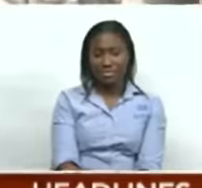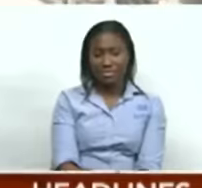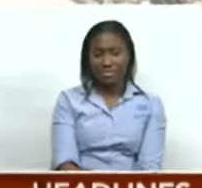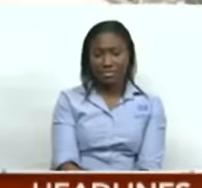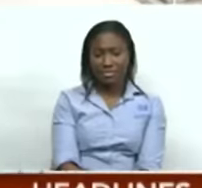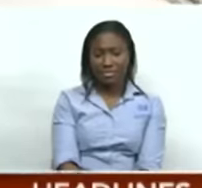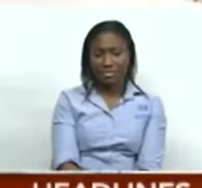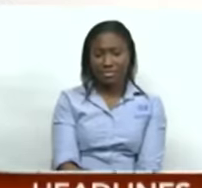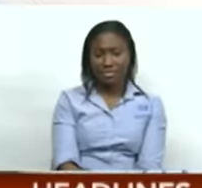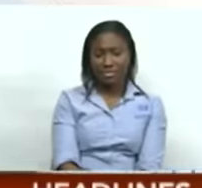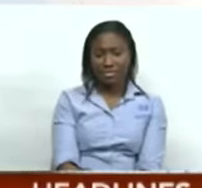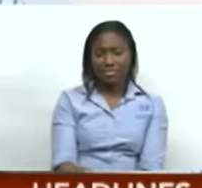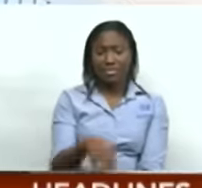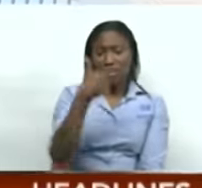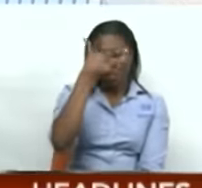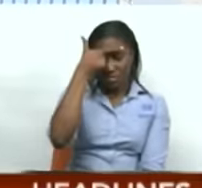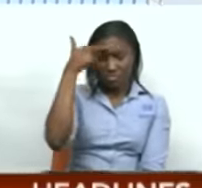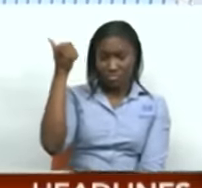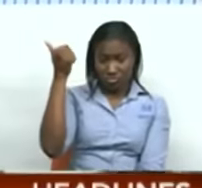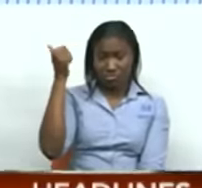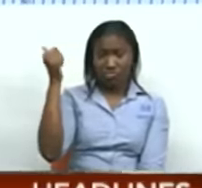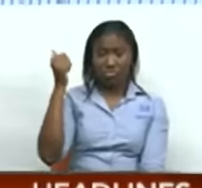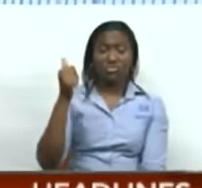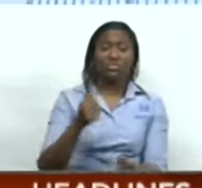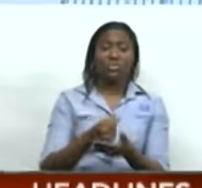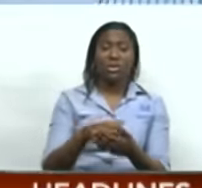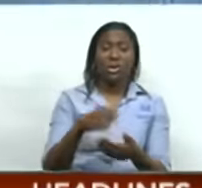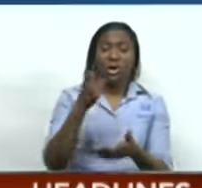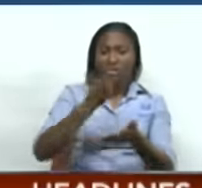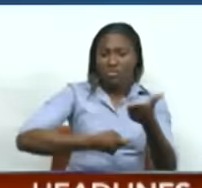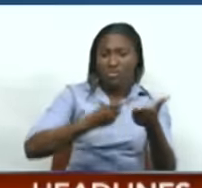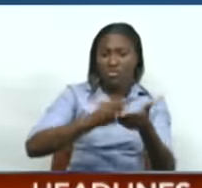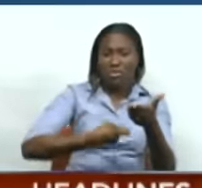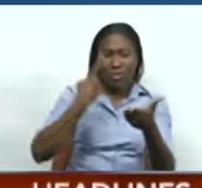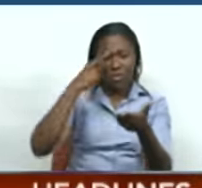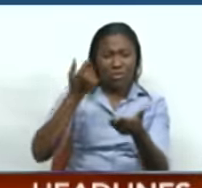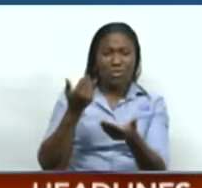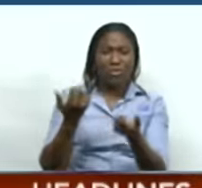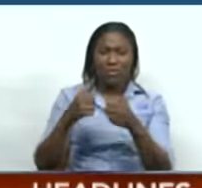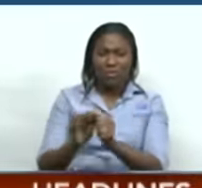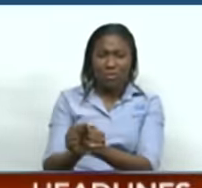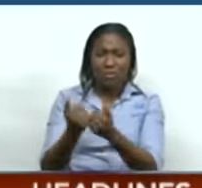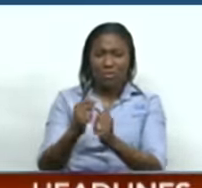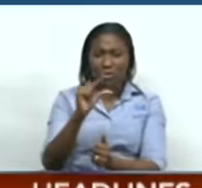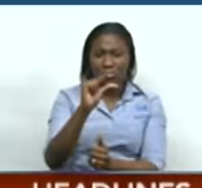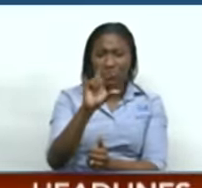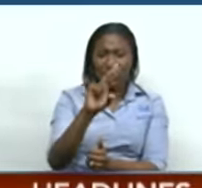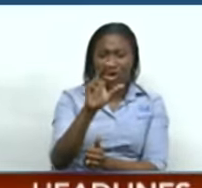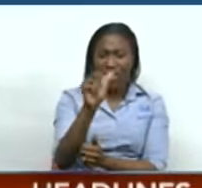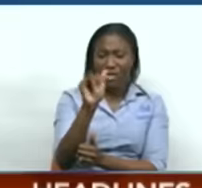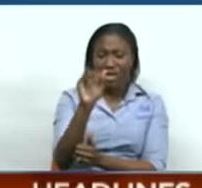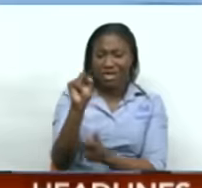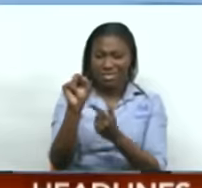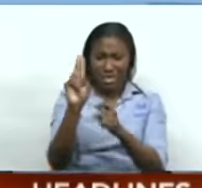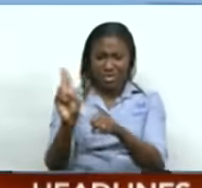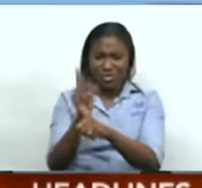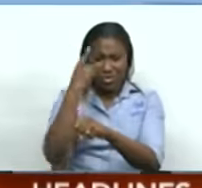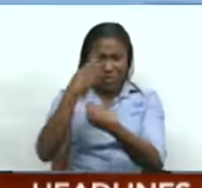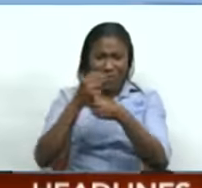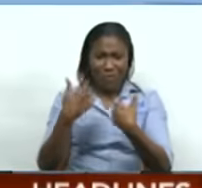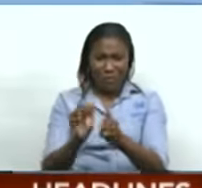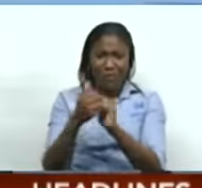As a result of grain prices remaining favorable internationally, the National Flour Mills Limited earned a revenue of